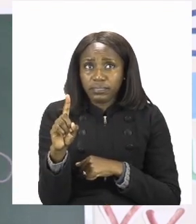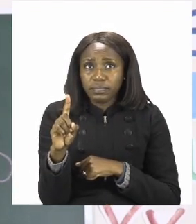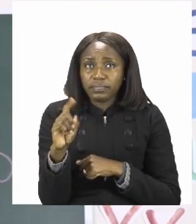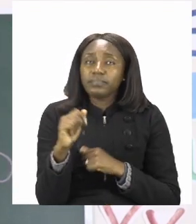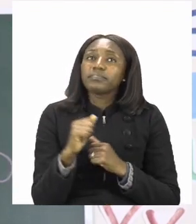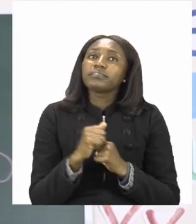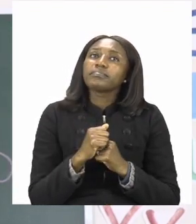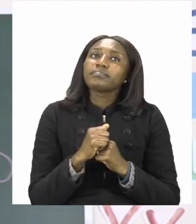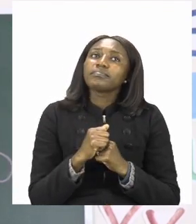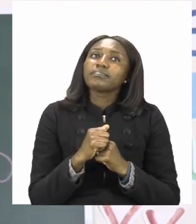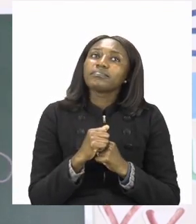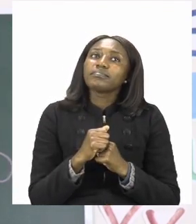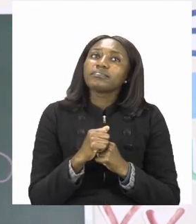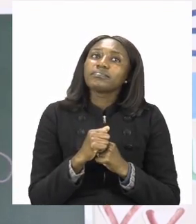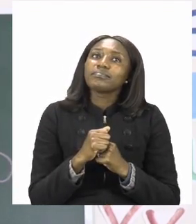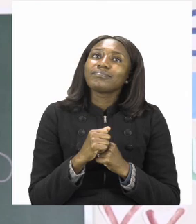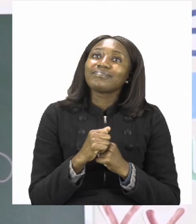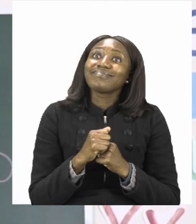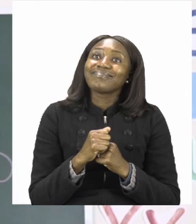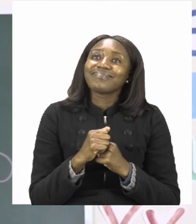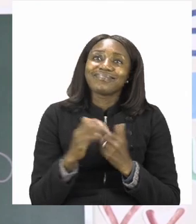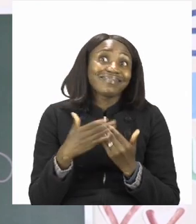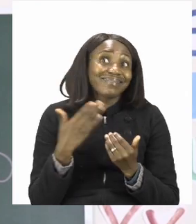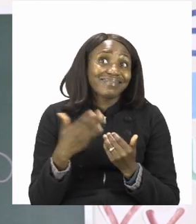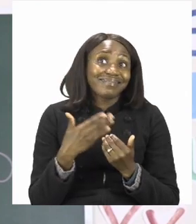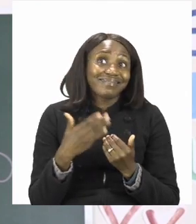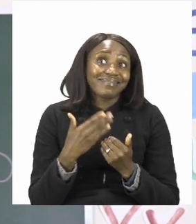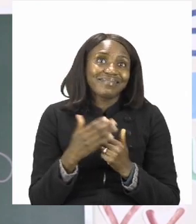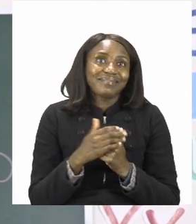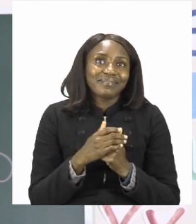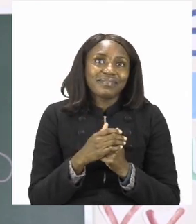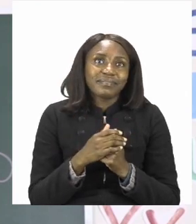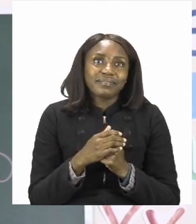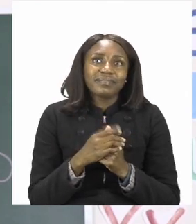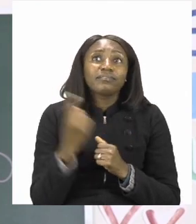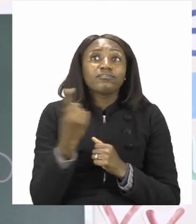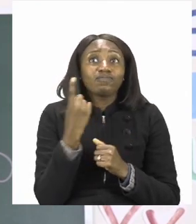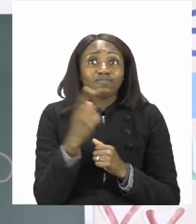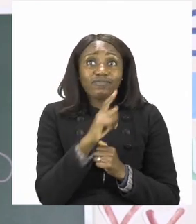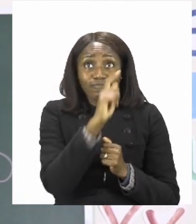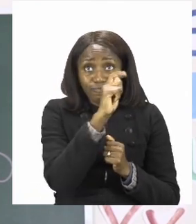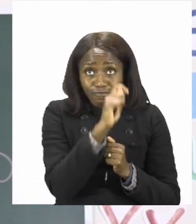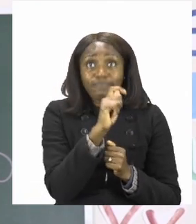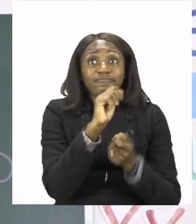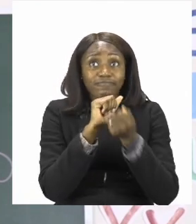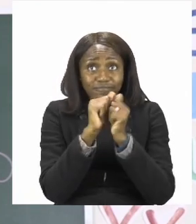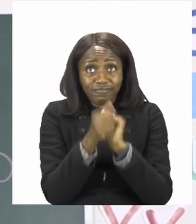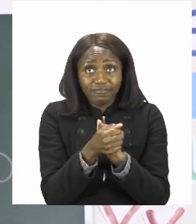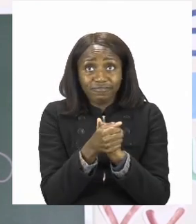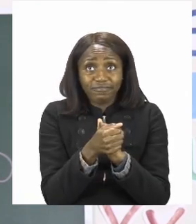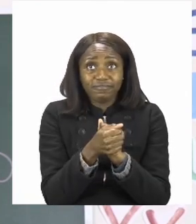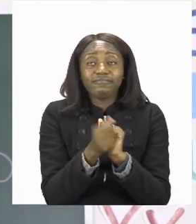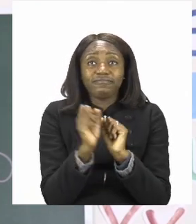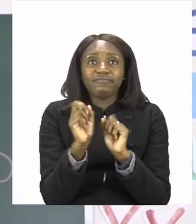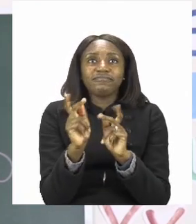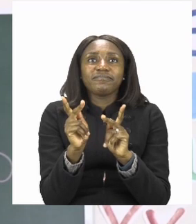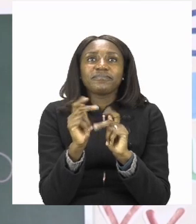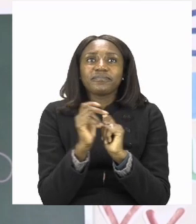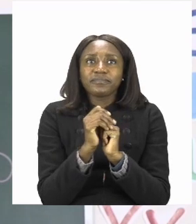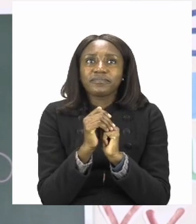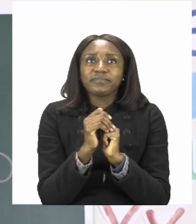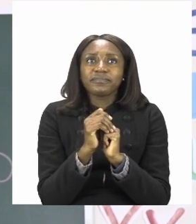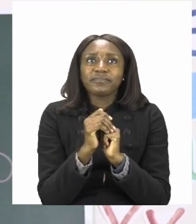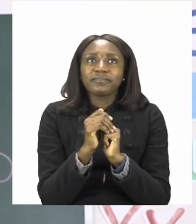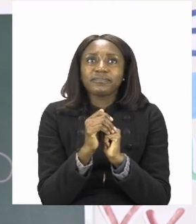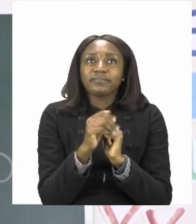A very neat trick, isn't that right? So remember, only the decade numbers are going to really change. And in this case,